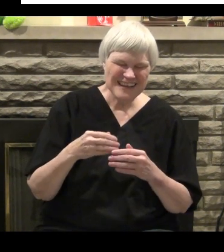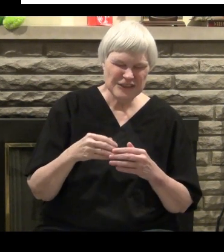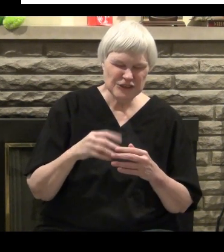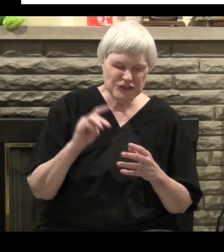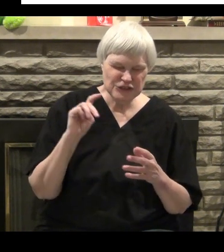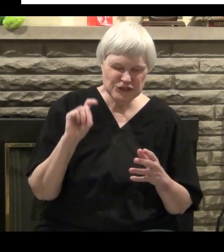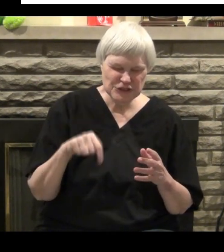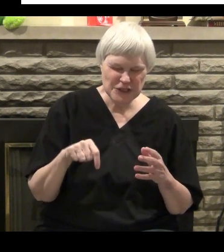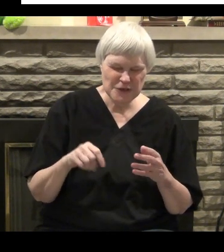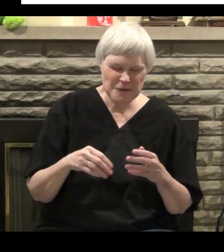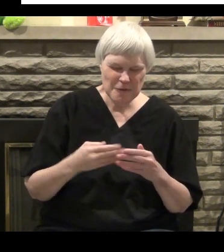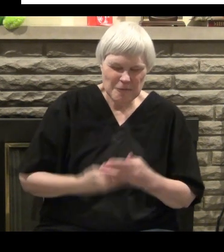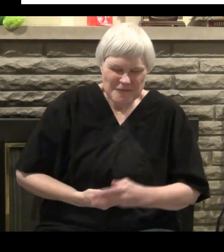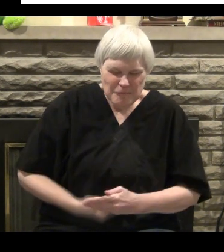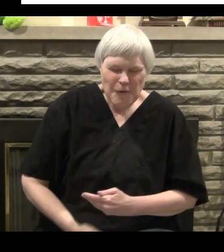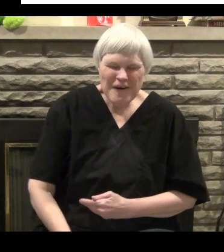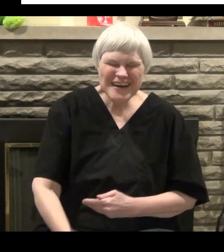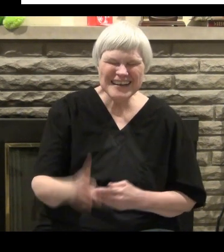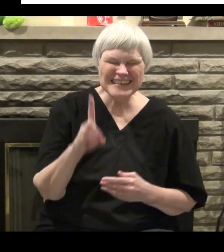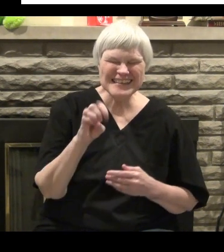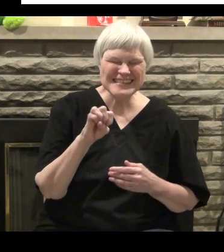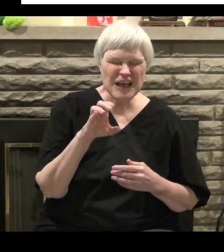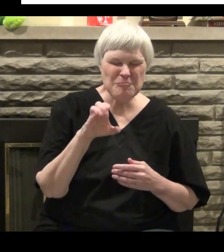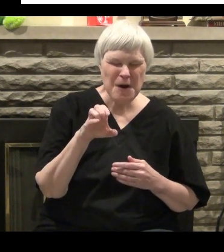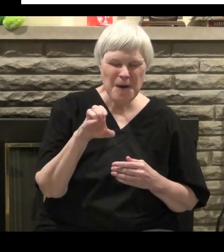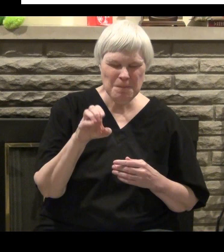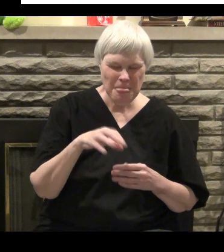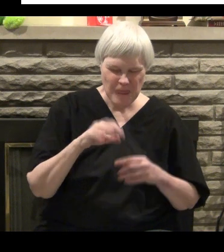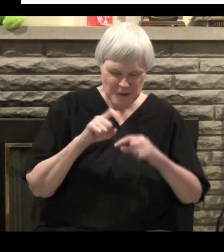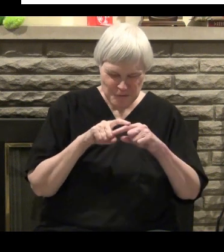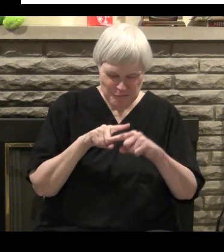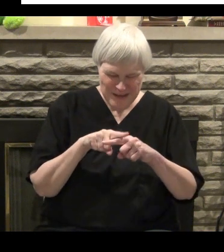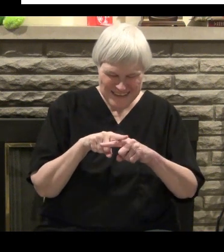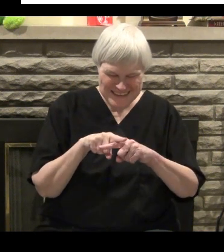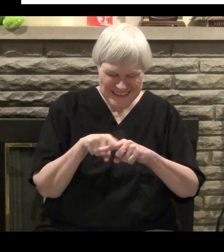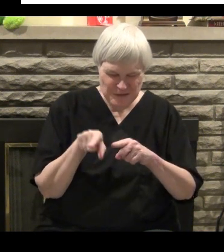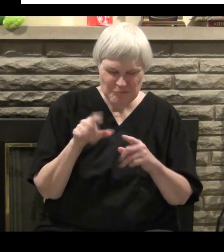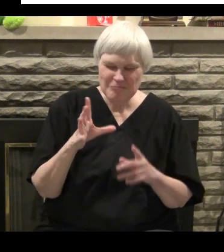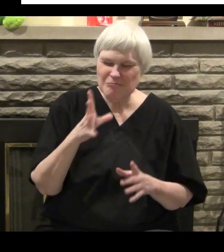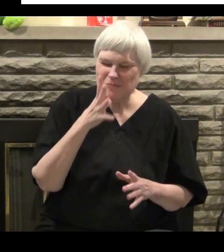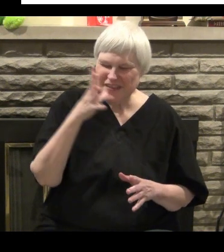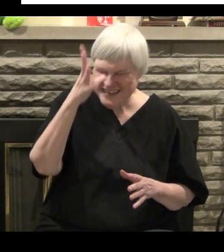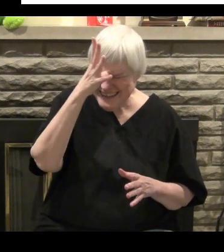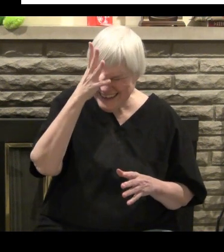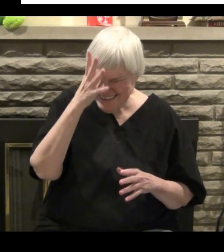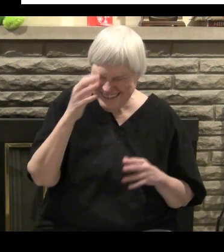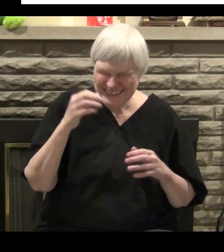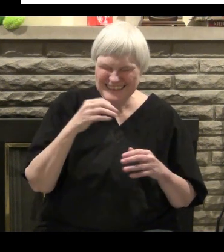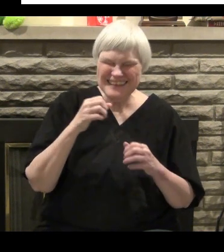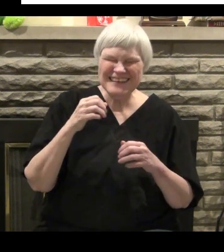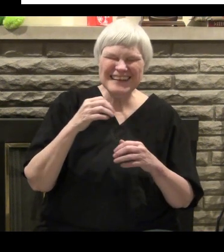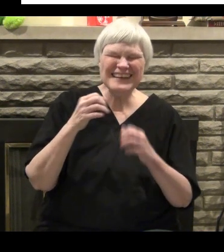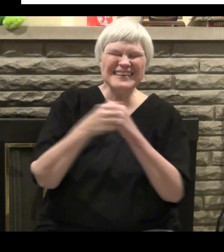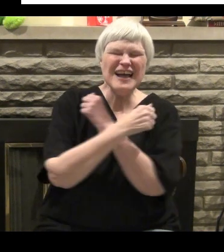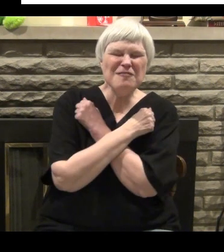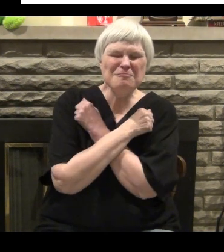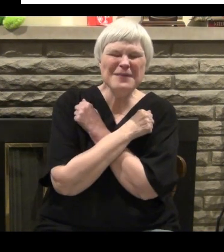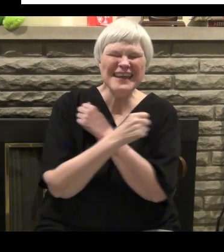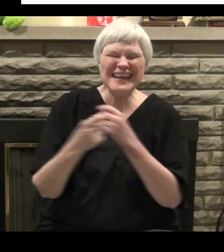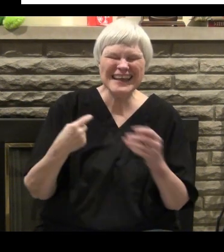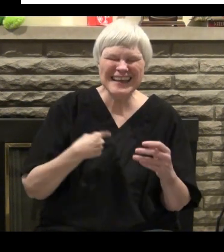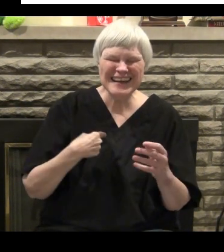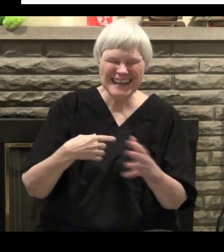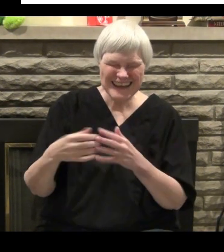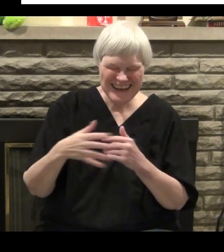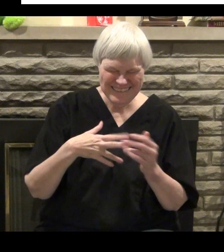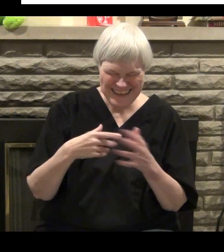I was supposed to have been born December 18th, right around there. But it turns out I didn't come out until January 2nd. And, of course, Mom and